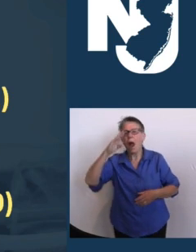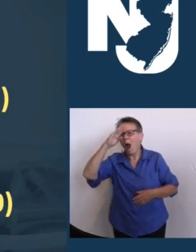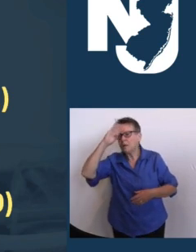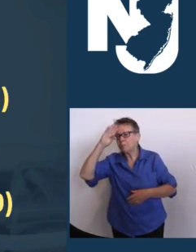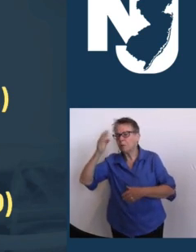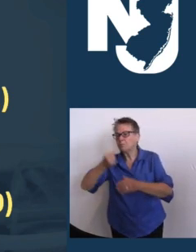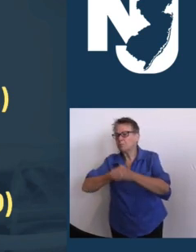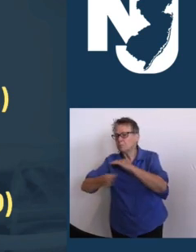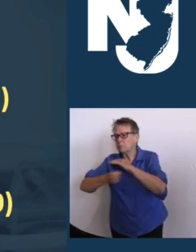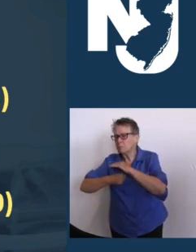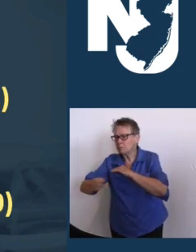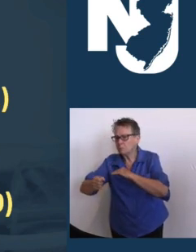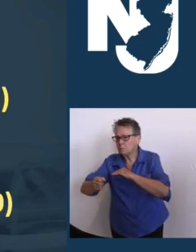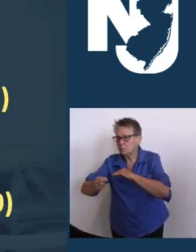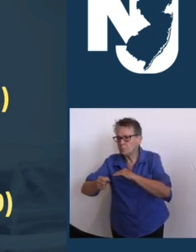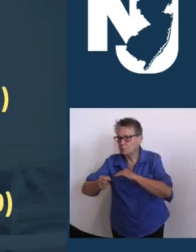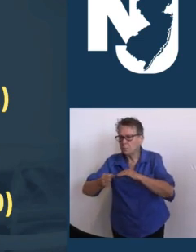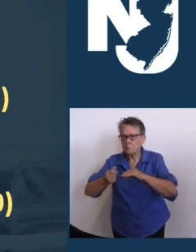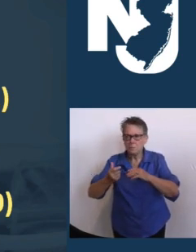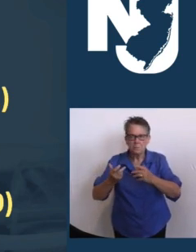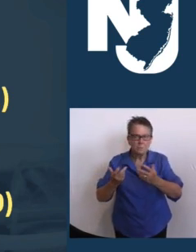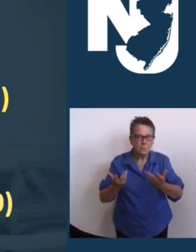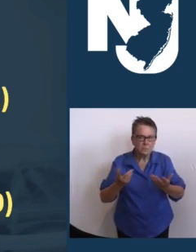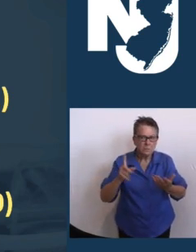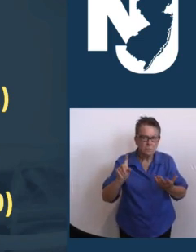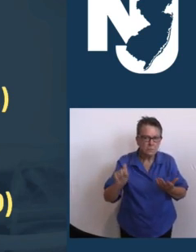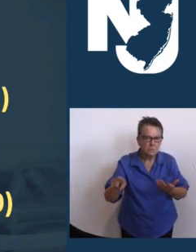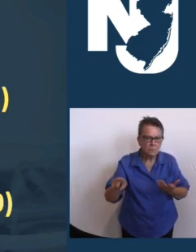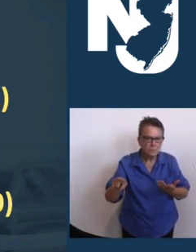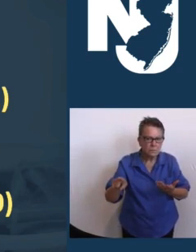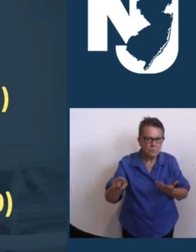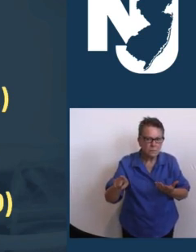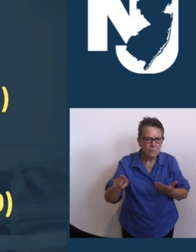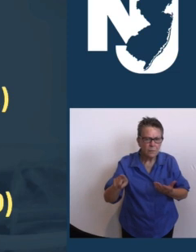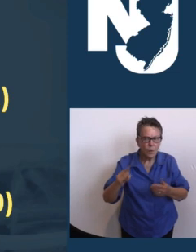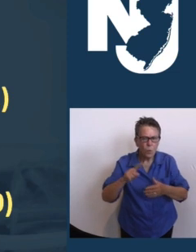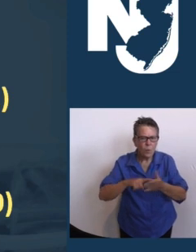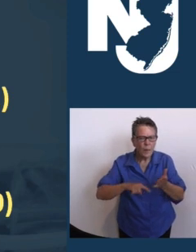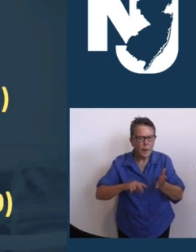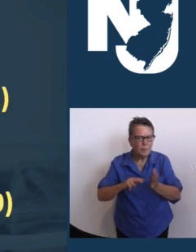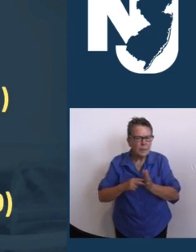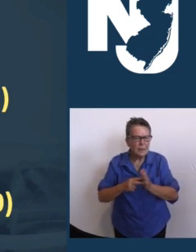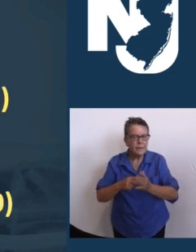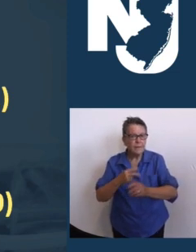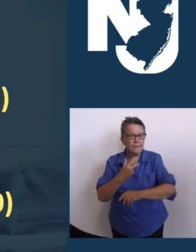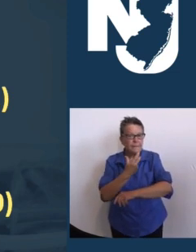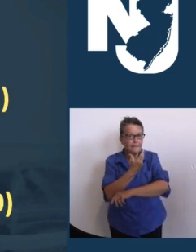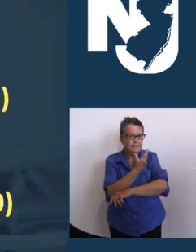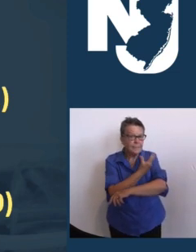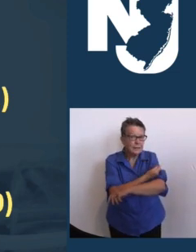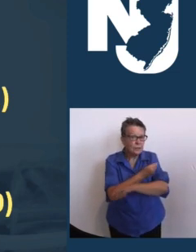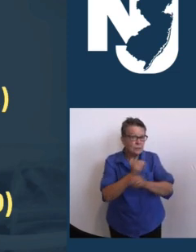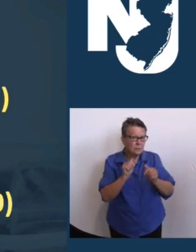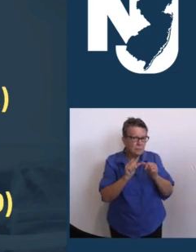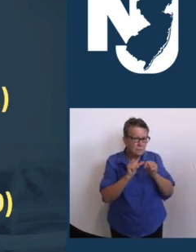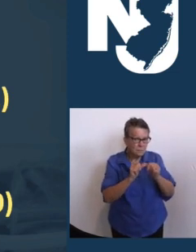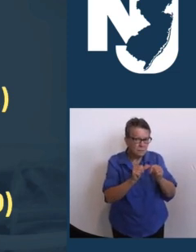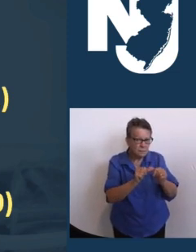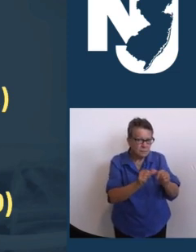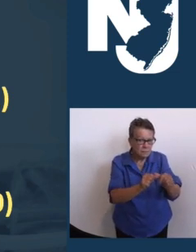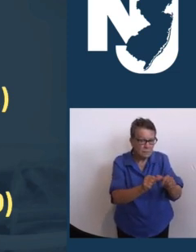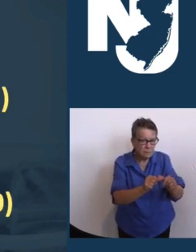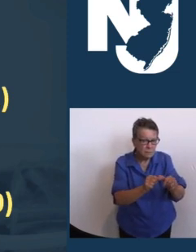And what does this tell us, if anything, about how long the vaccines are staying effective, the efficacy of the vaccines?